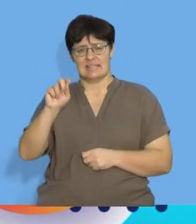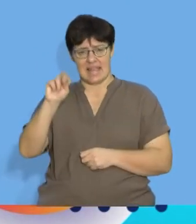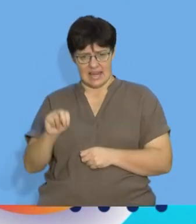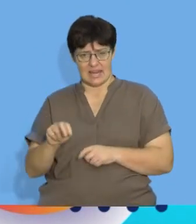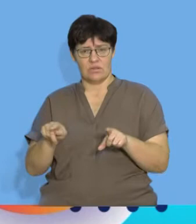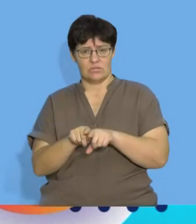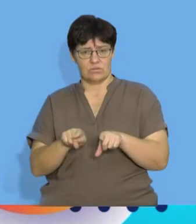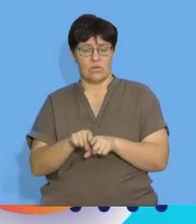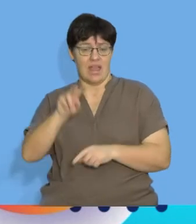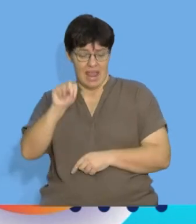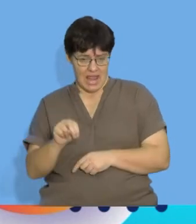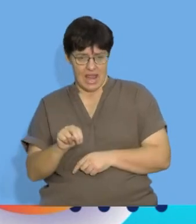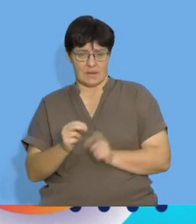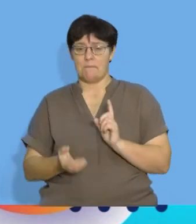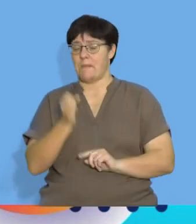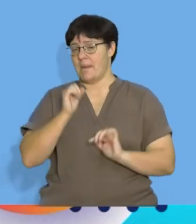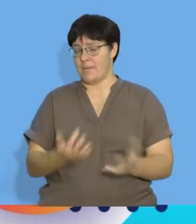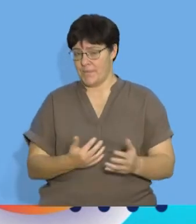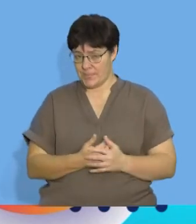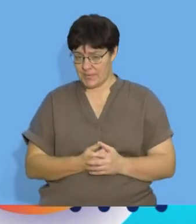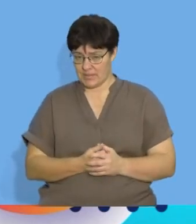let us have a look at our example